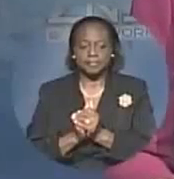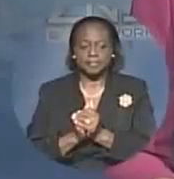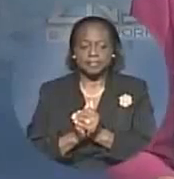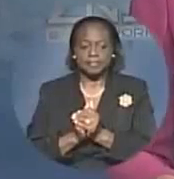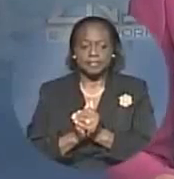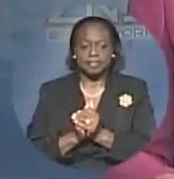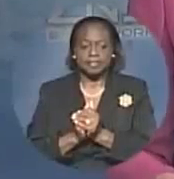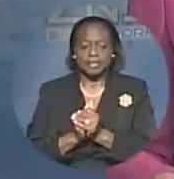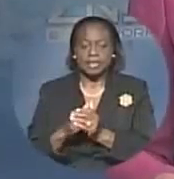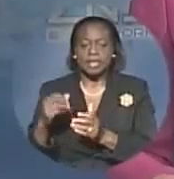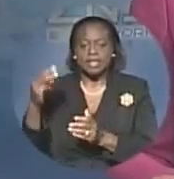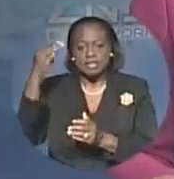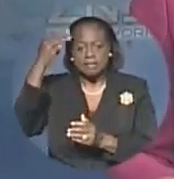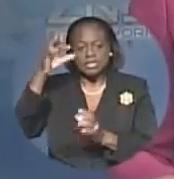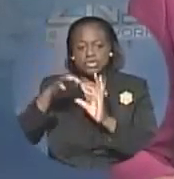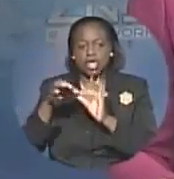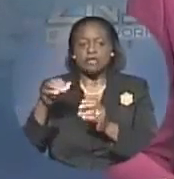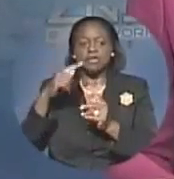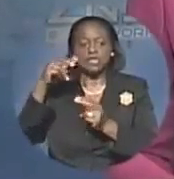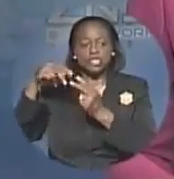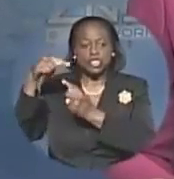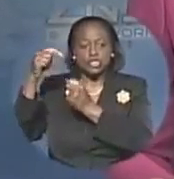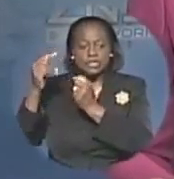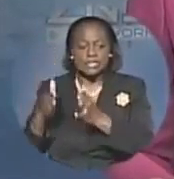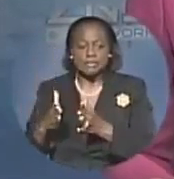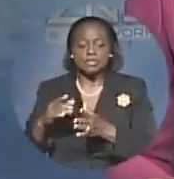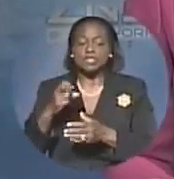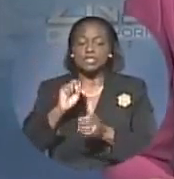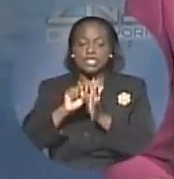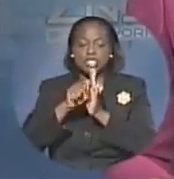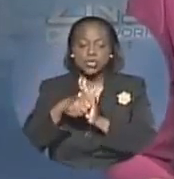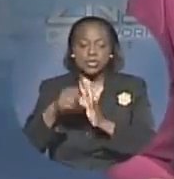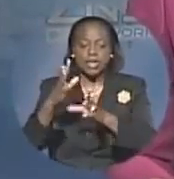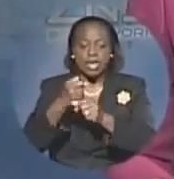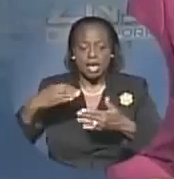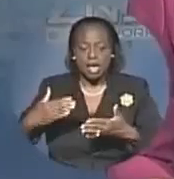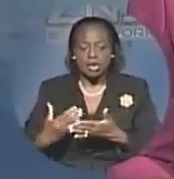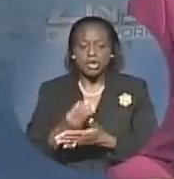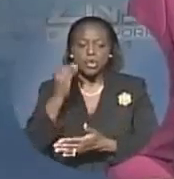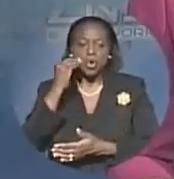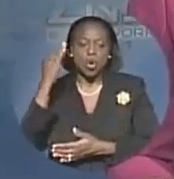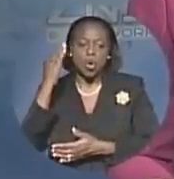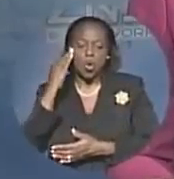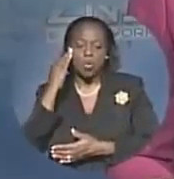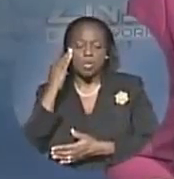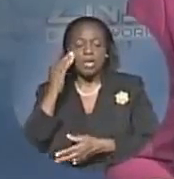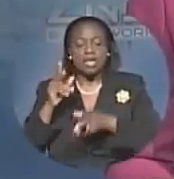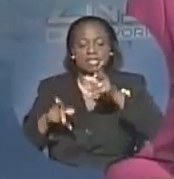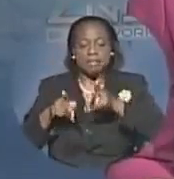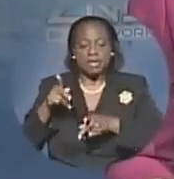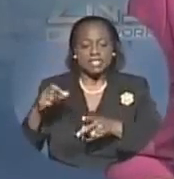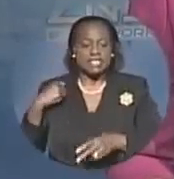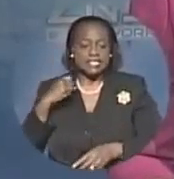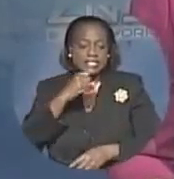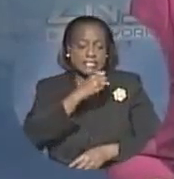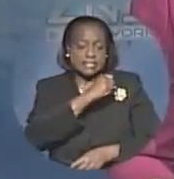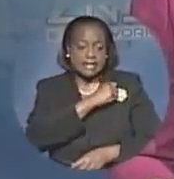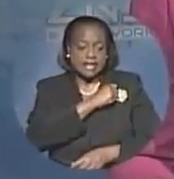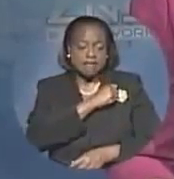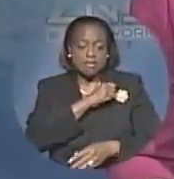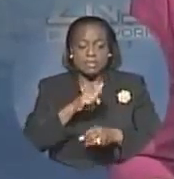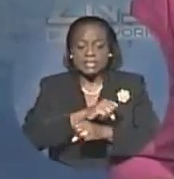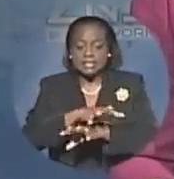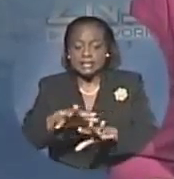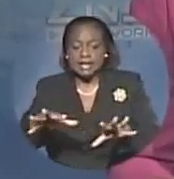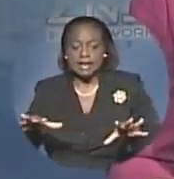While the Ministry of Tourism will soon get a new home, staff has been scattered about at temporary sites ever since their office was destroyed